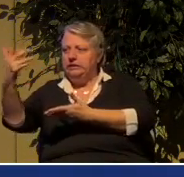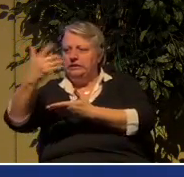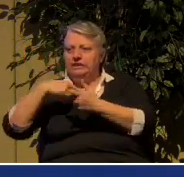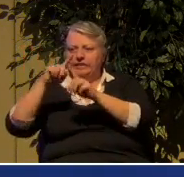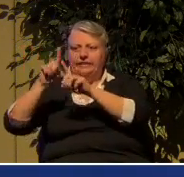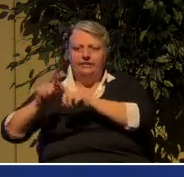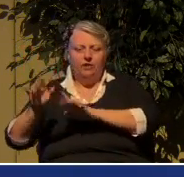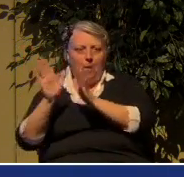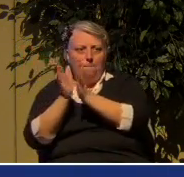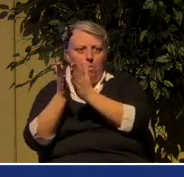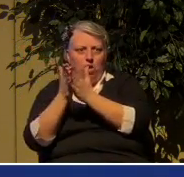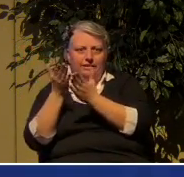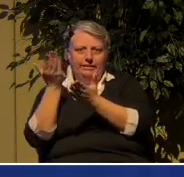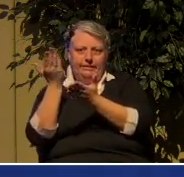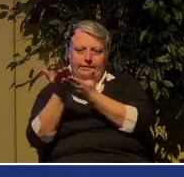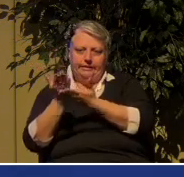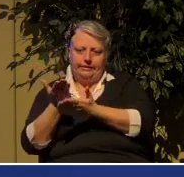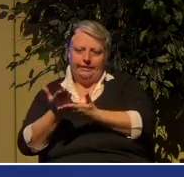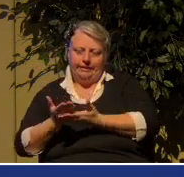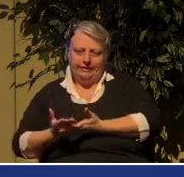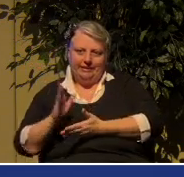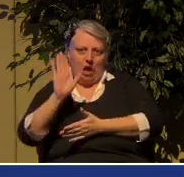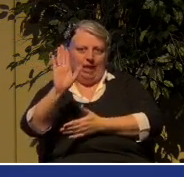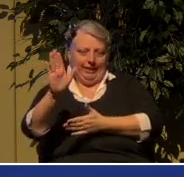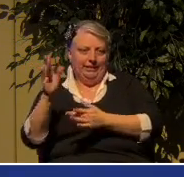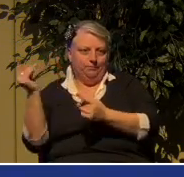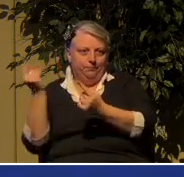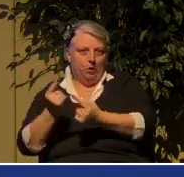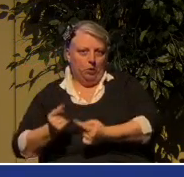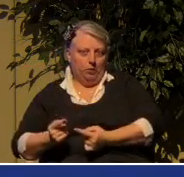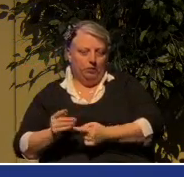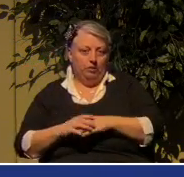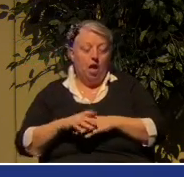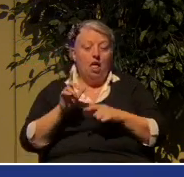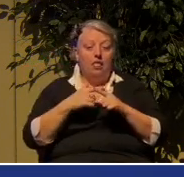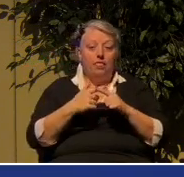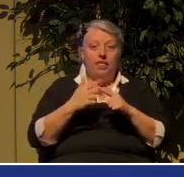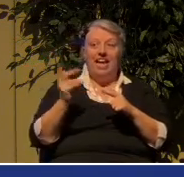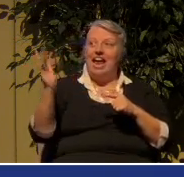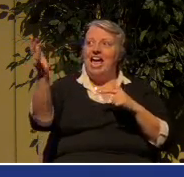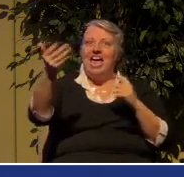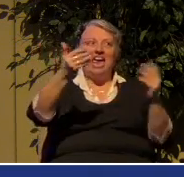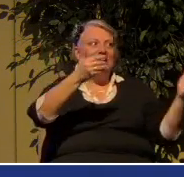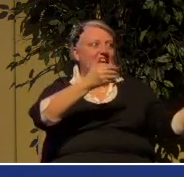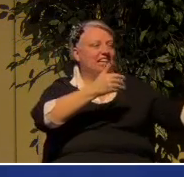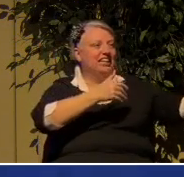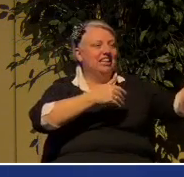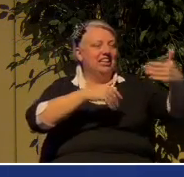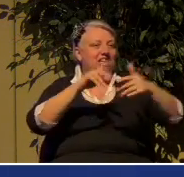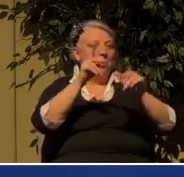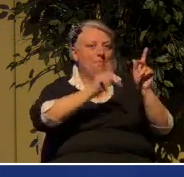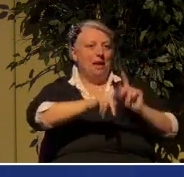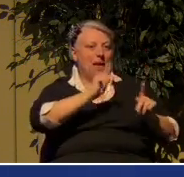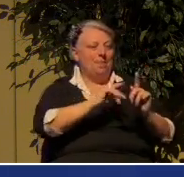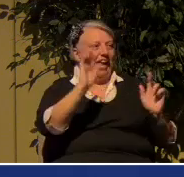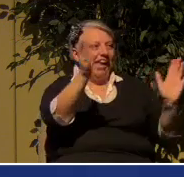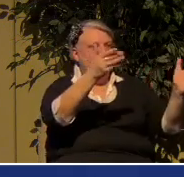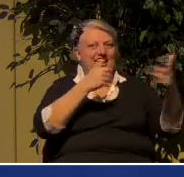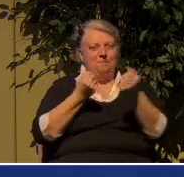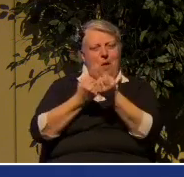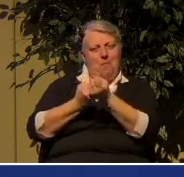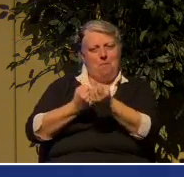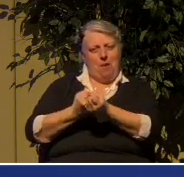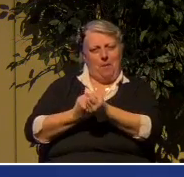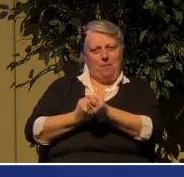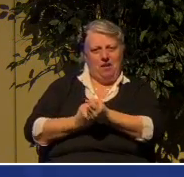justify his particular position. And then he surrounded himself with a whole bunch of people who patted him on the back and said, you know, what